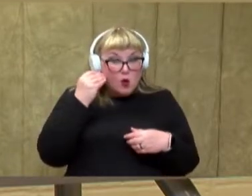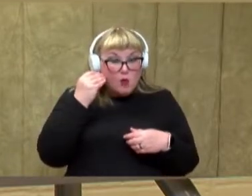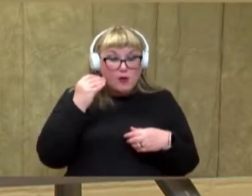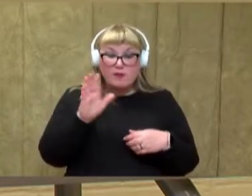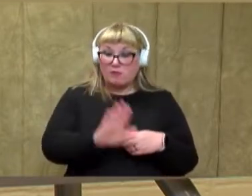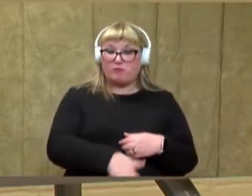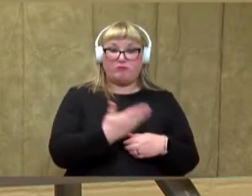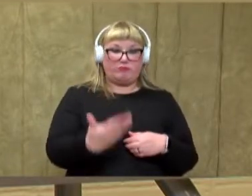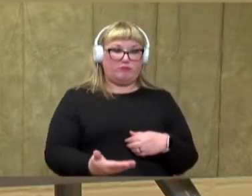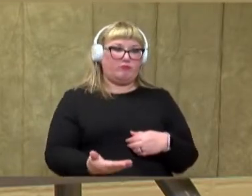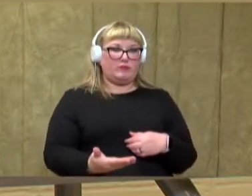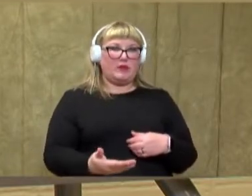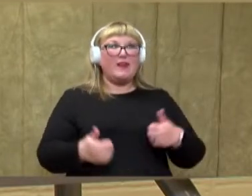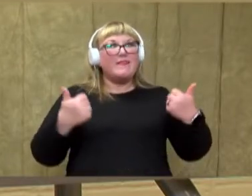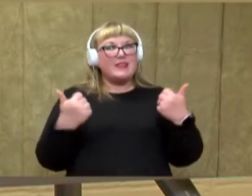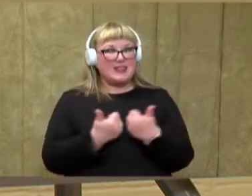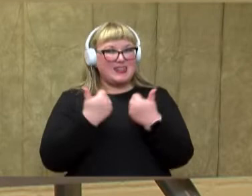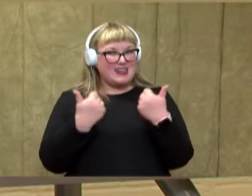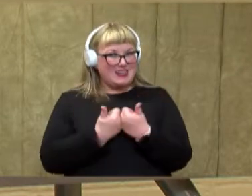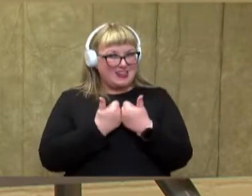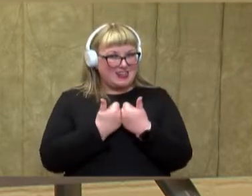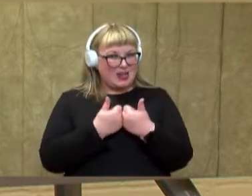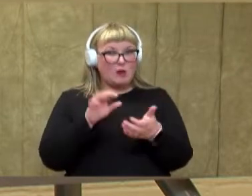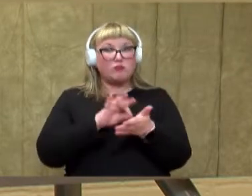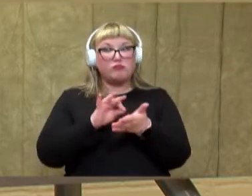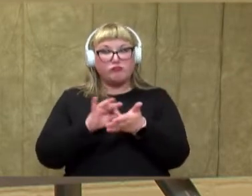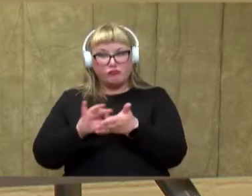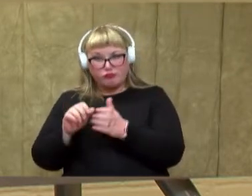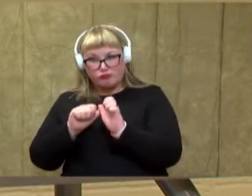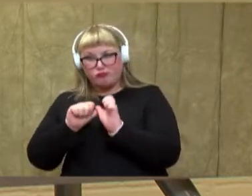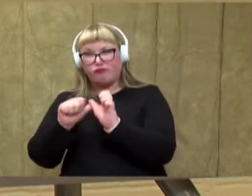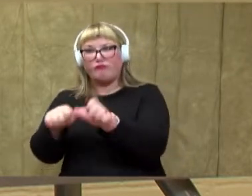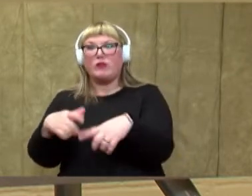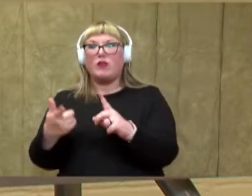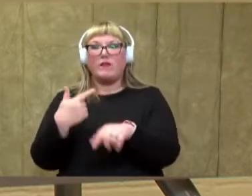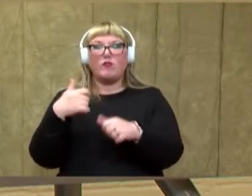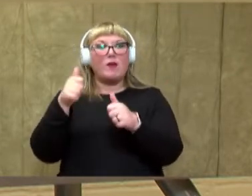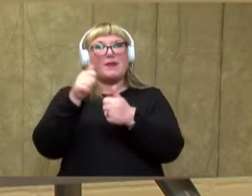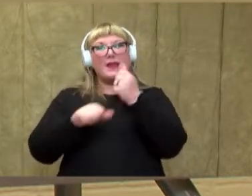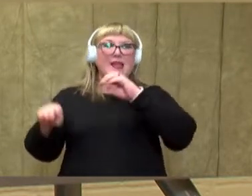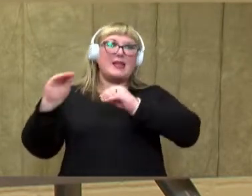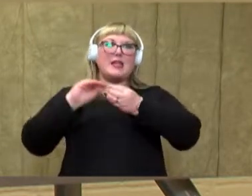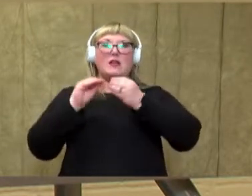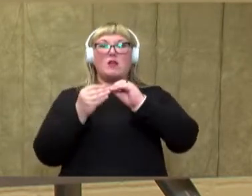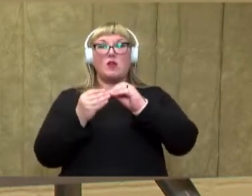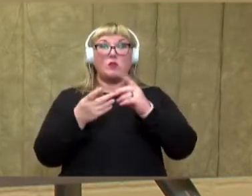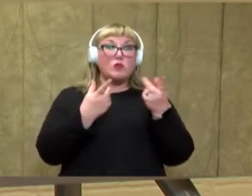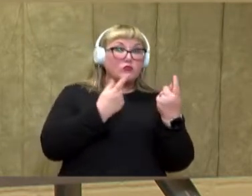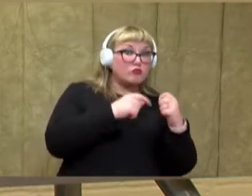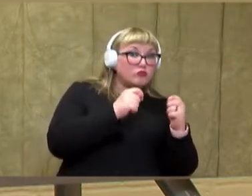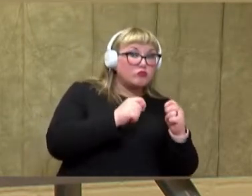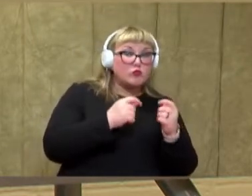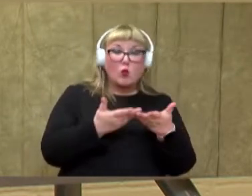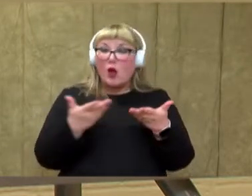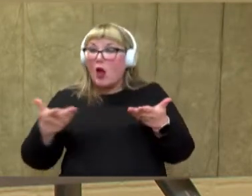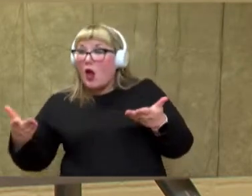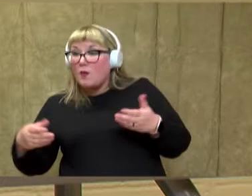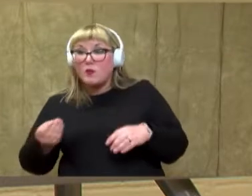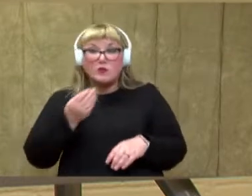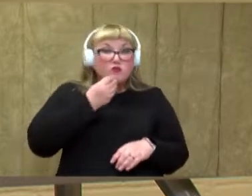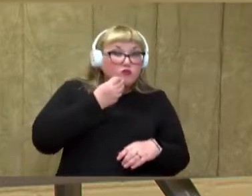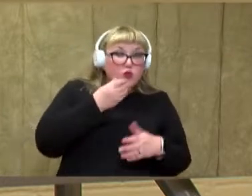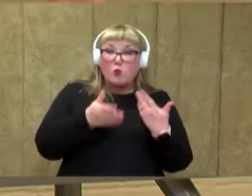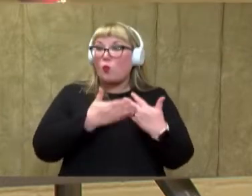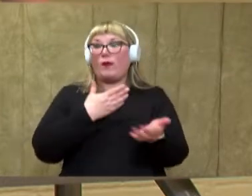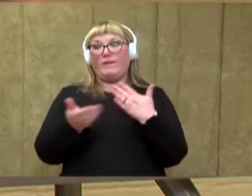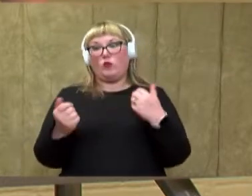Flip them over and make a game out of it, counting on from any number using some toys or objects or food that you have at